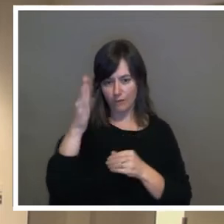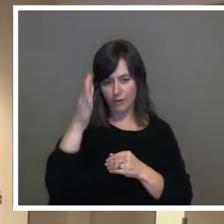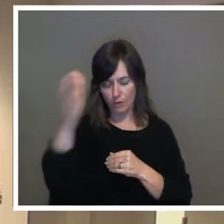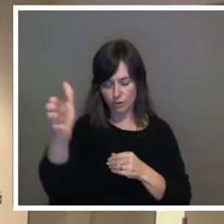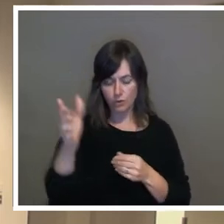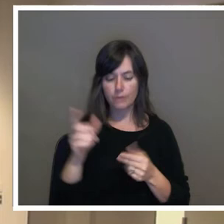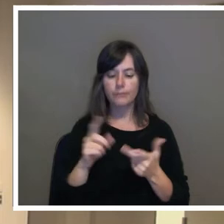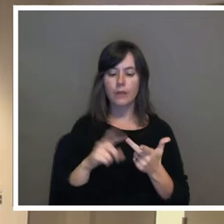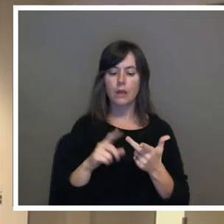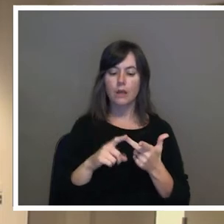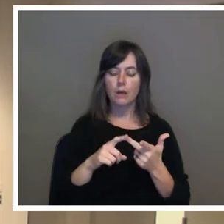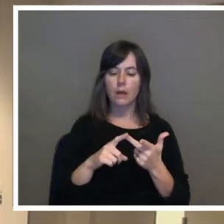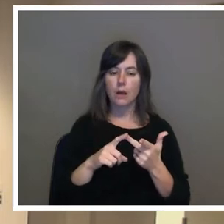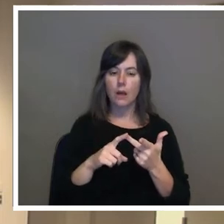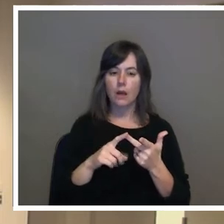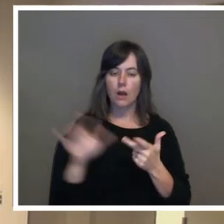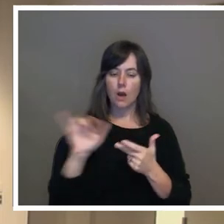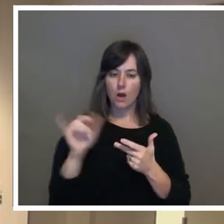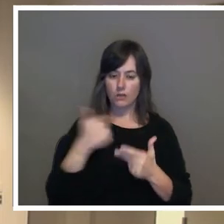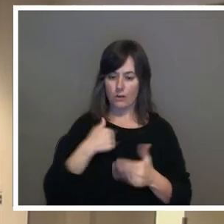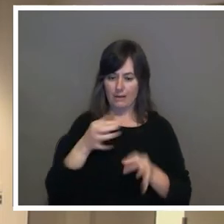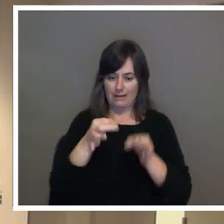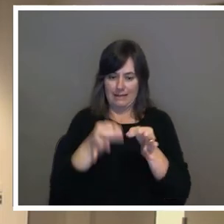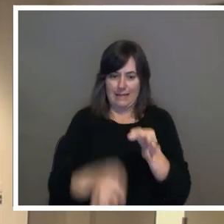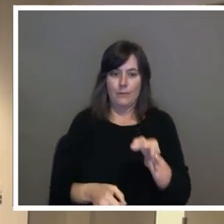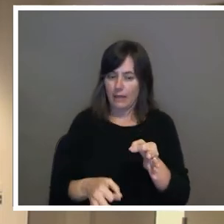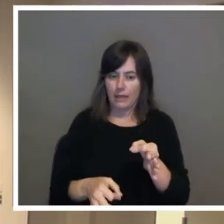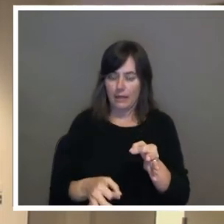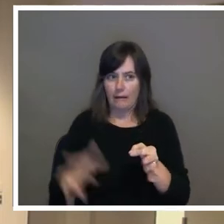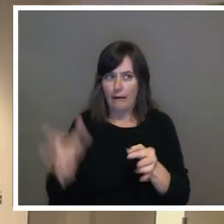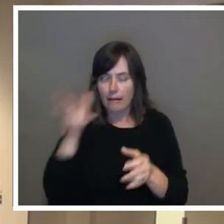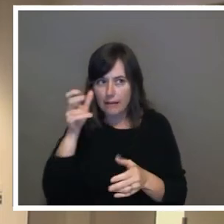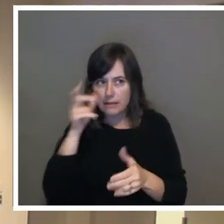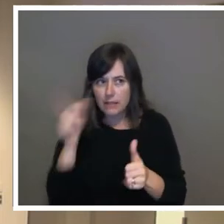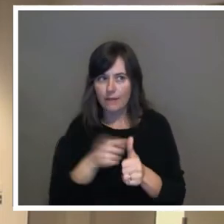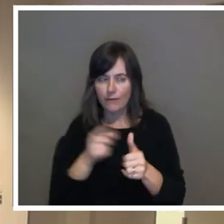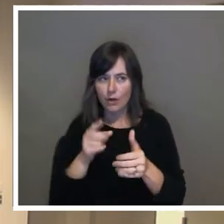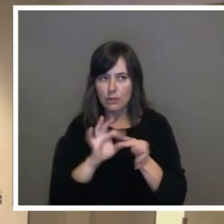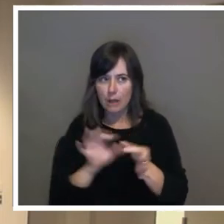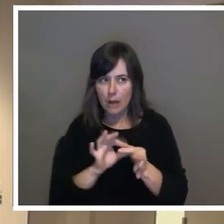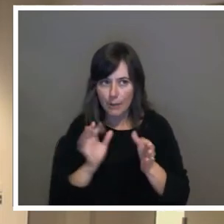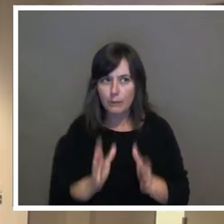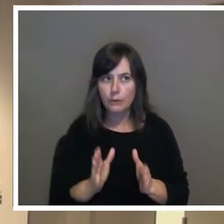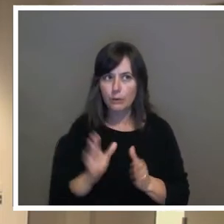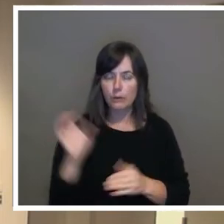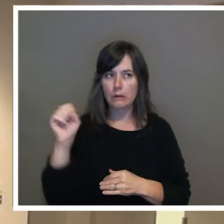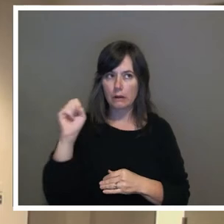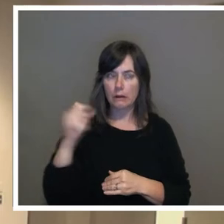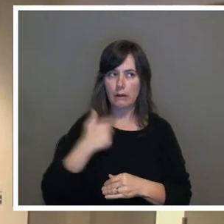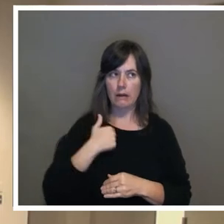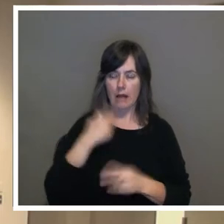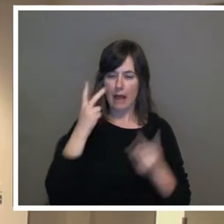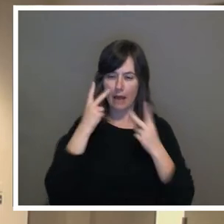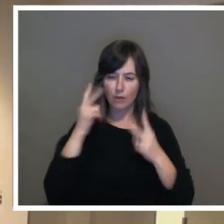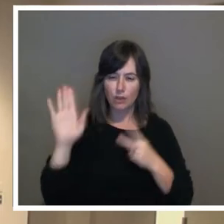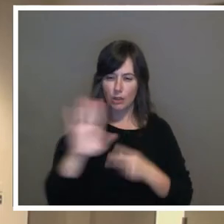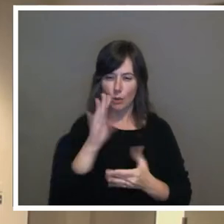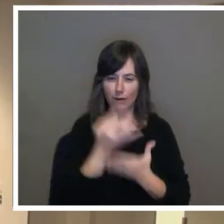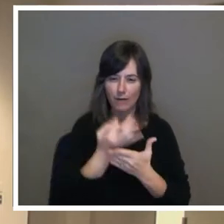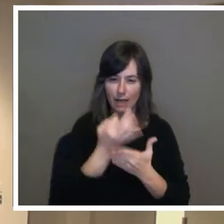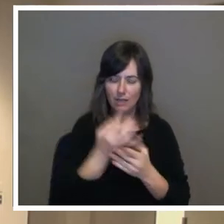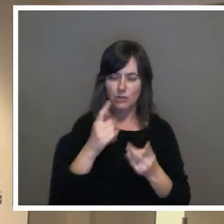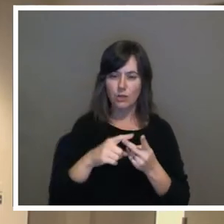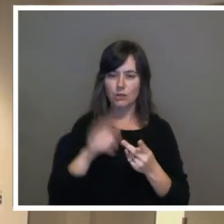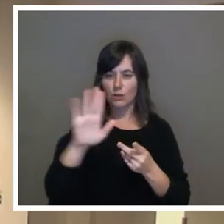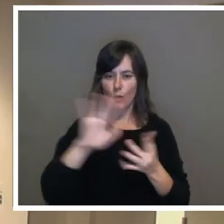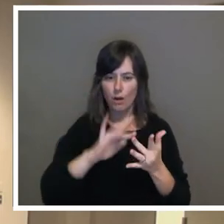But I simply, you know, I listened to the first commenter, and I, you know, I've looked at your financials. I've gone online, your basic